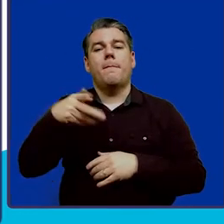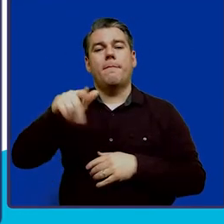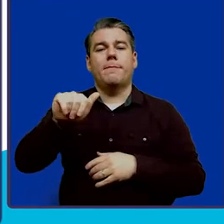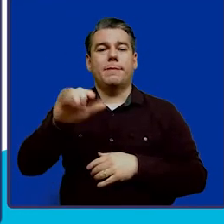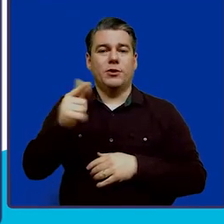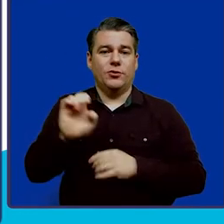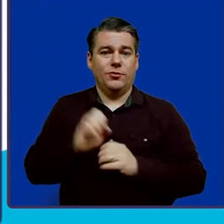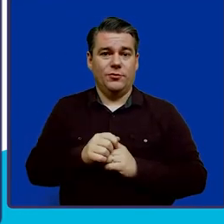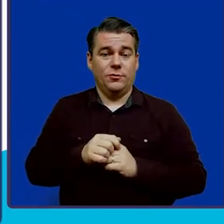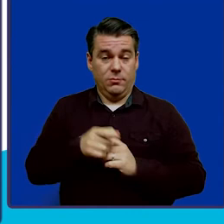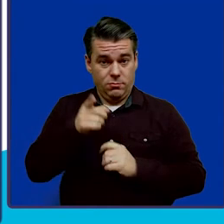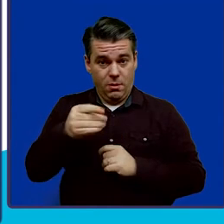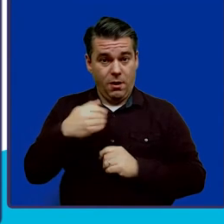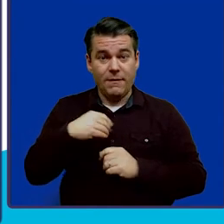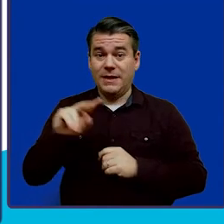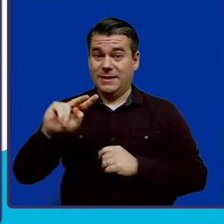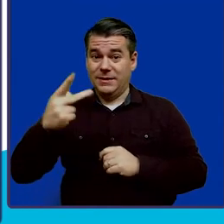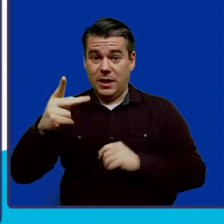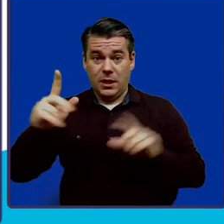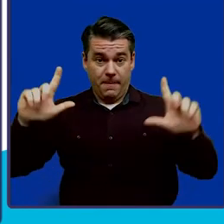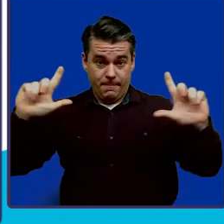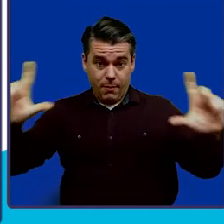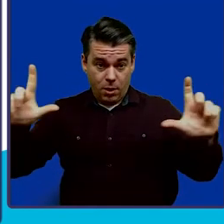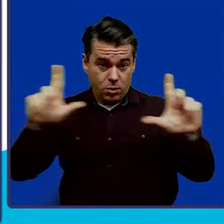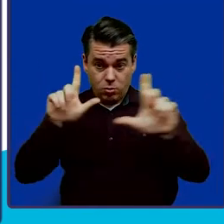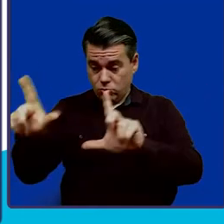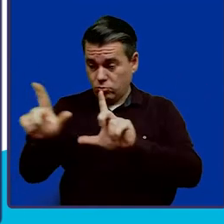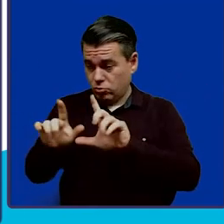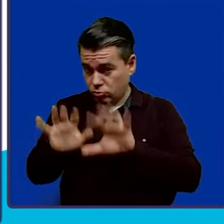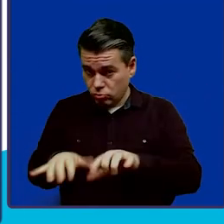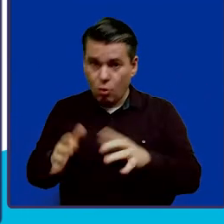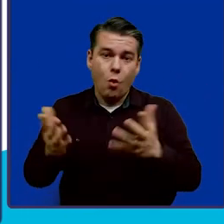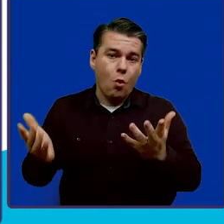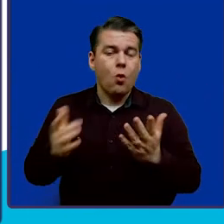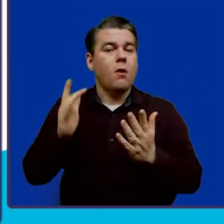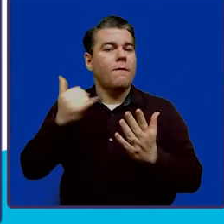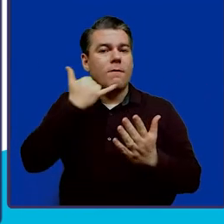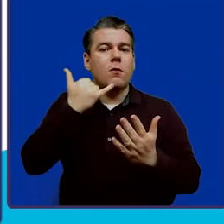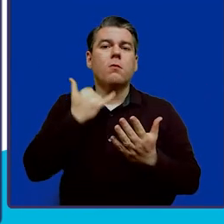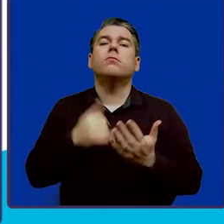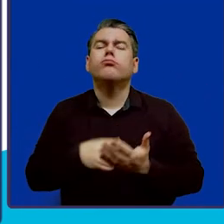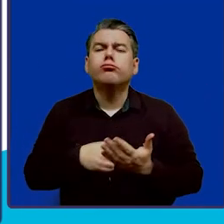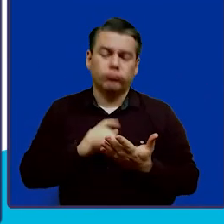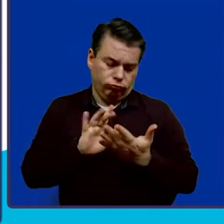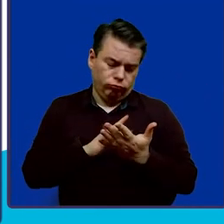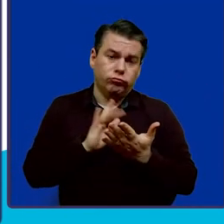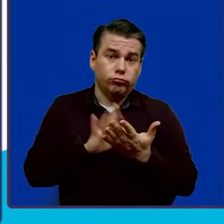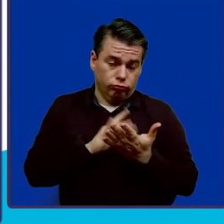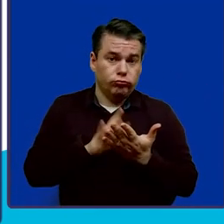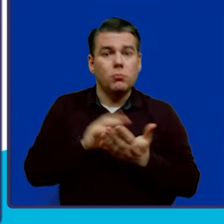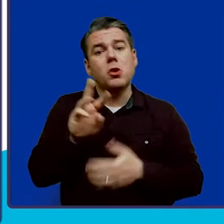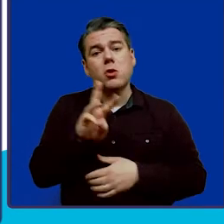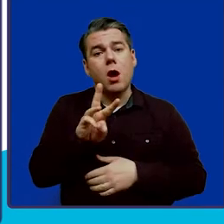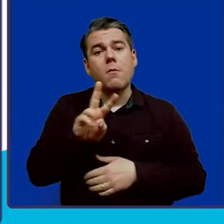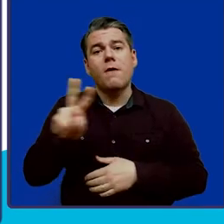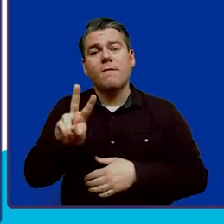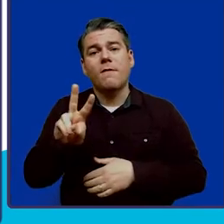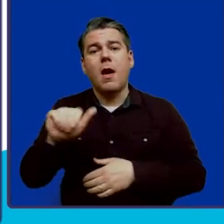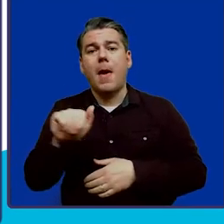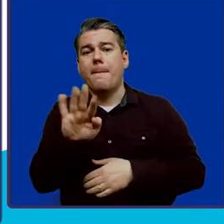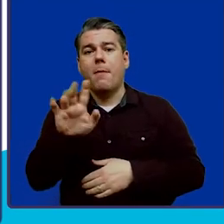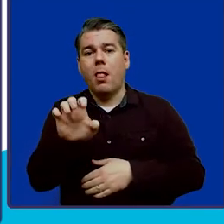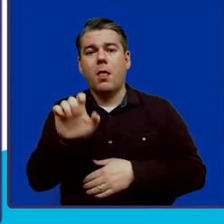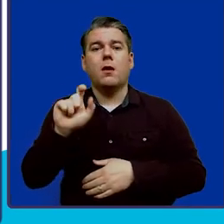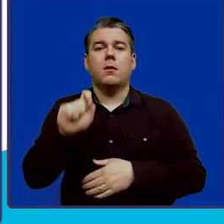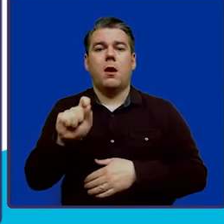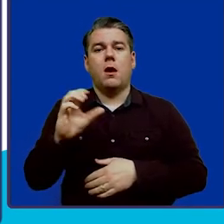If you have an additional monitor or a smartphone, feel free to take a look at WVABL.com. I'll be referring to the site